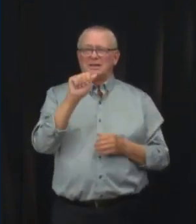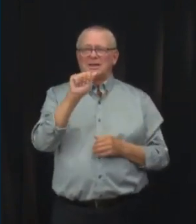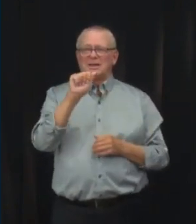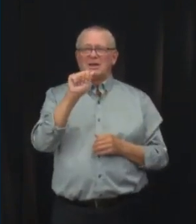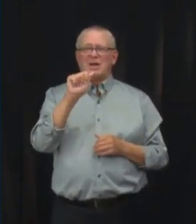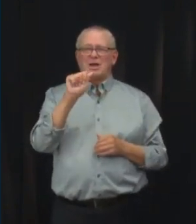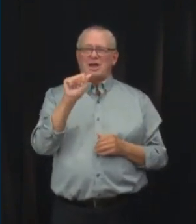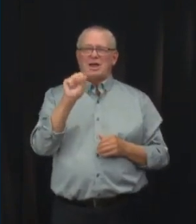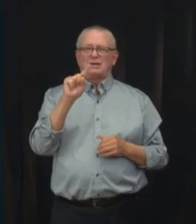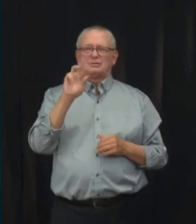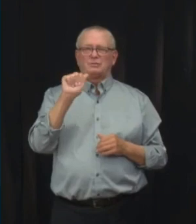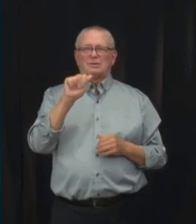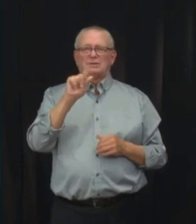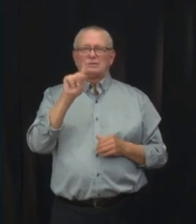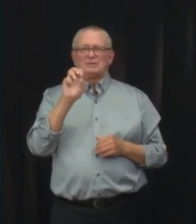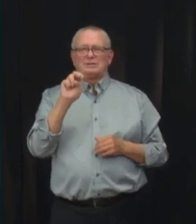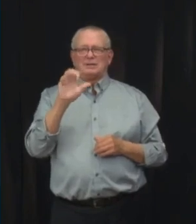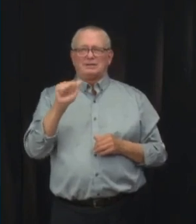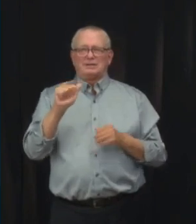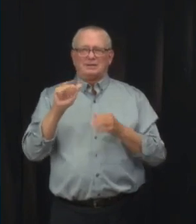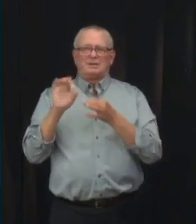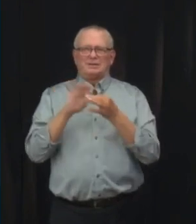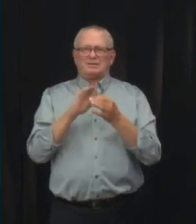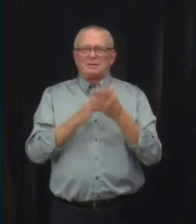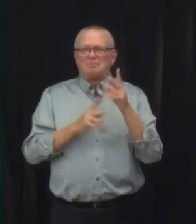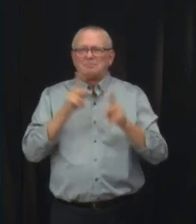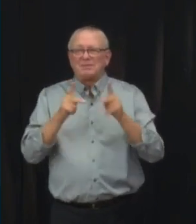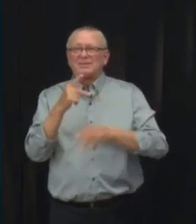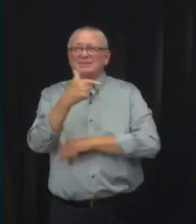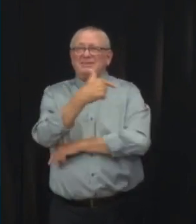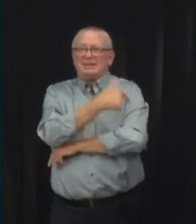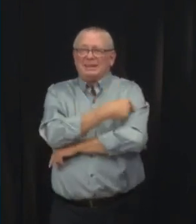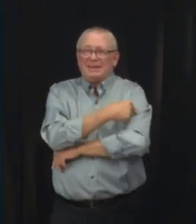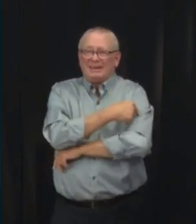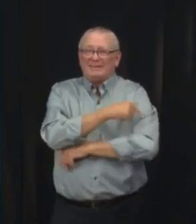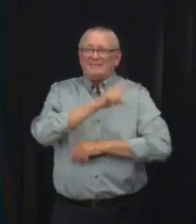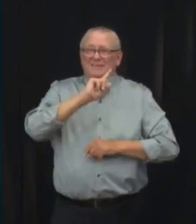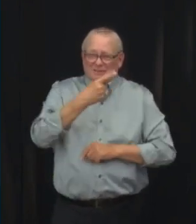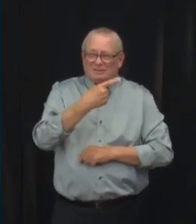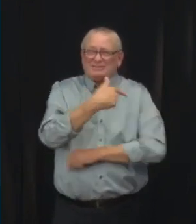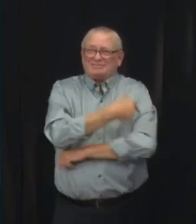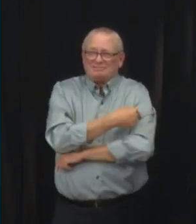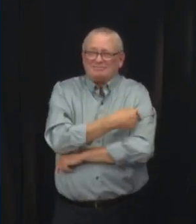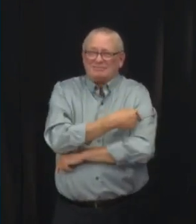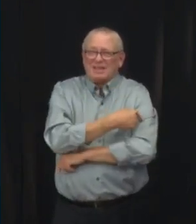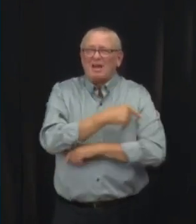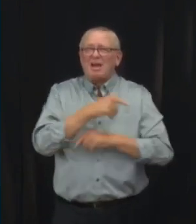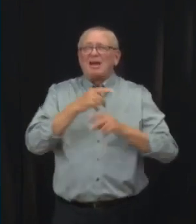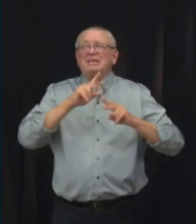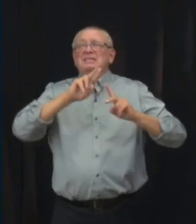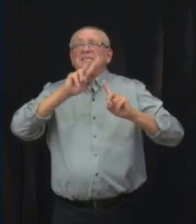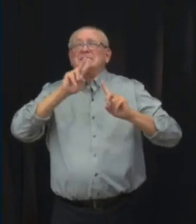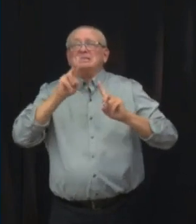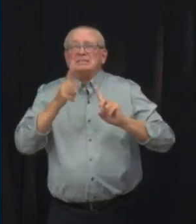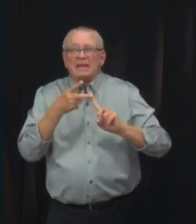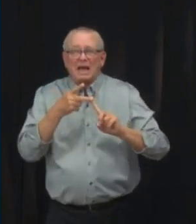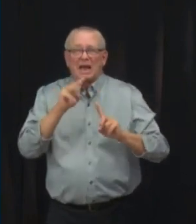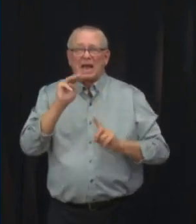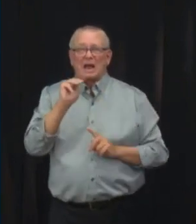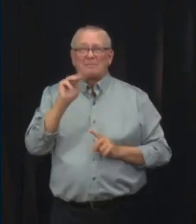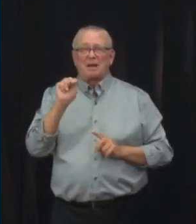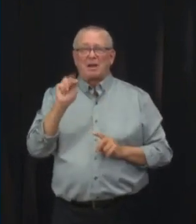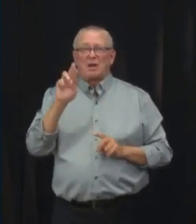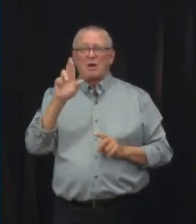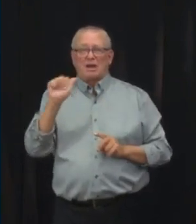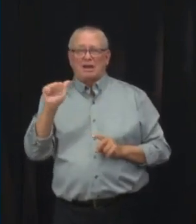vaccine with a final dose more than five months ago. There are questions about whether this particular group should get a